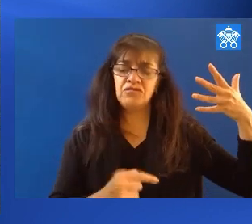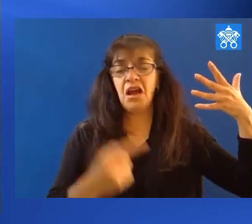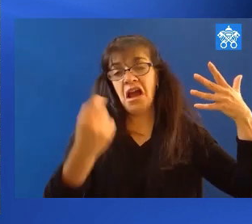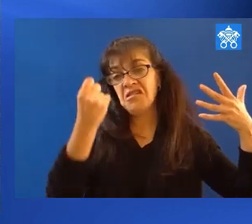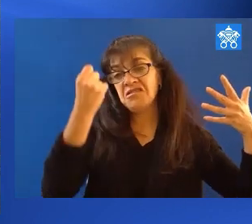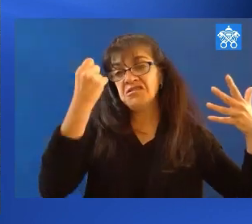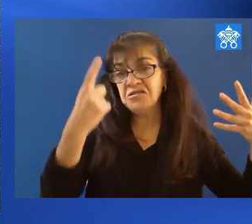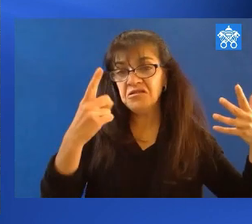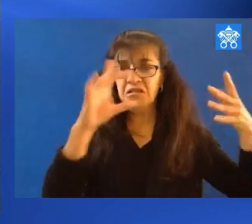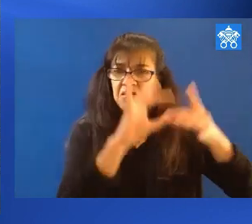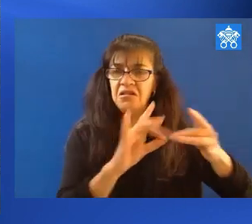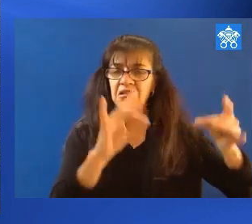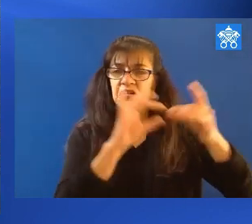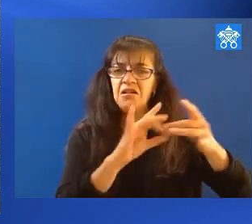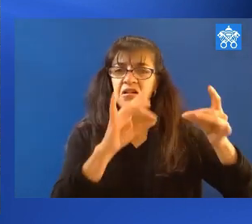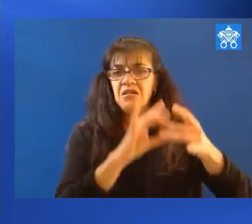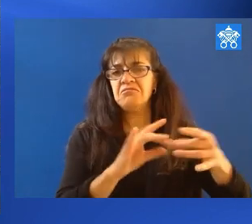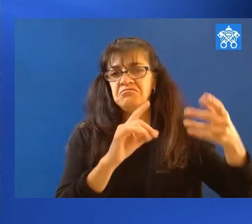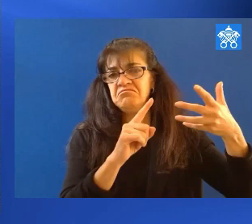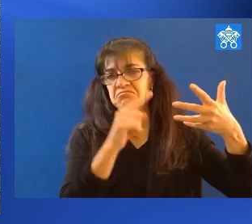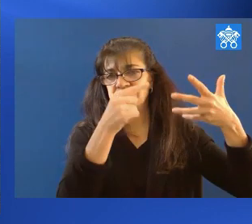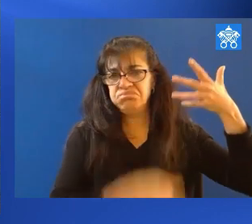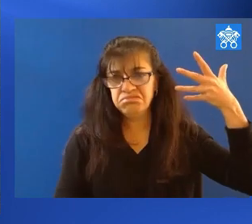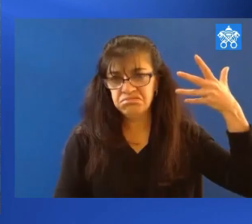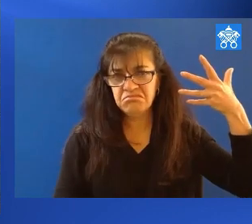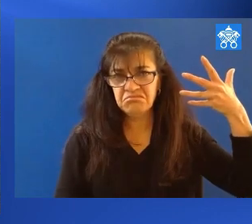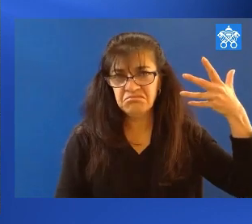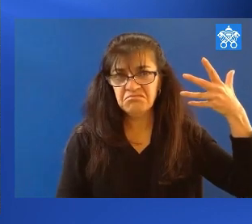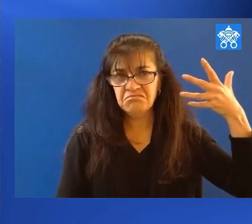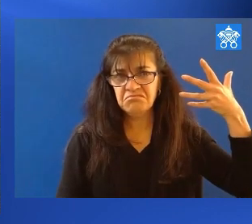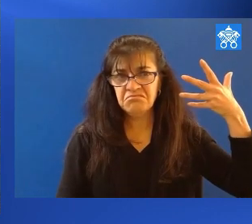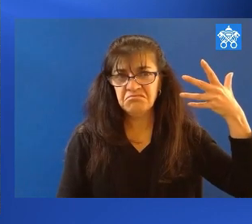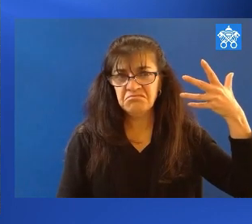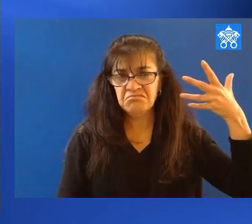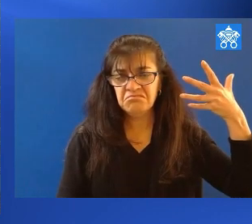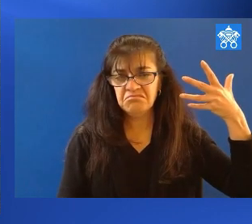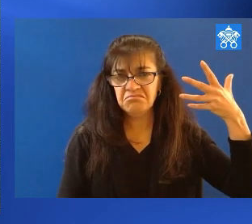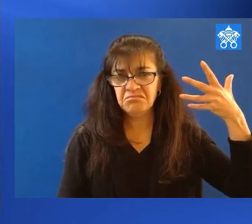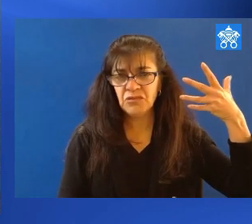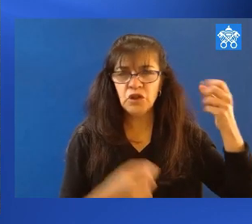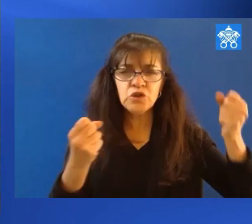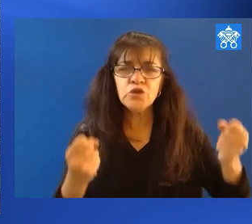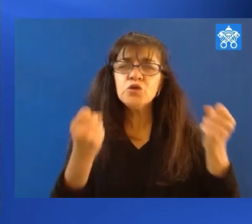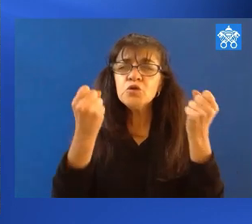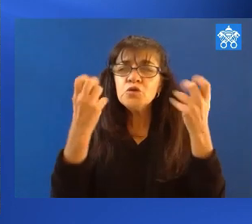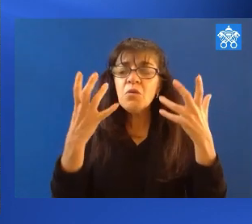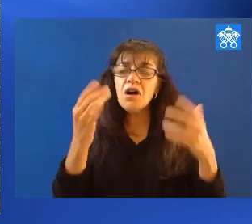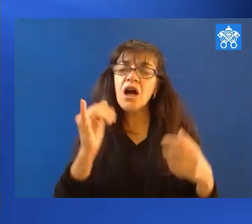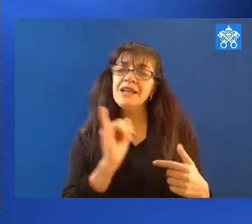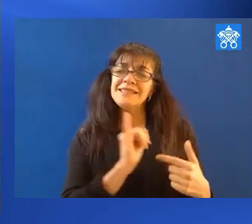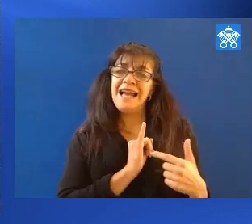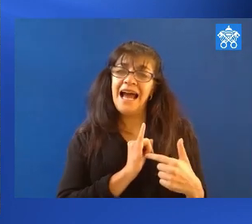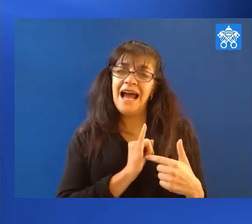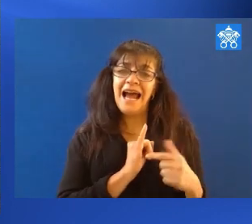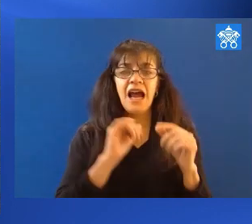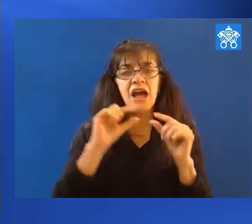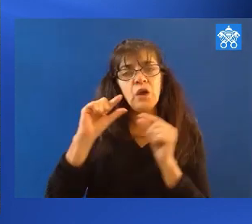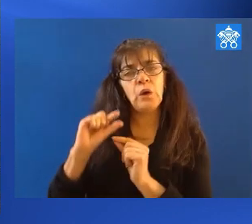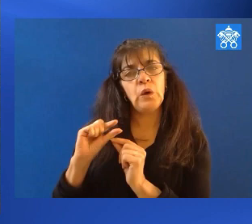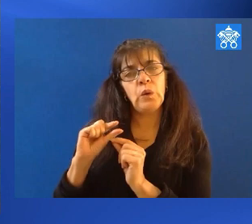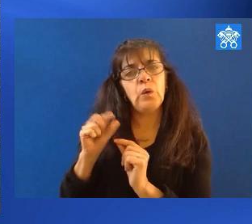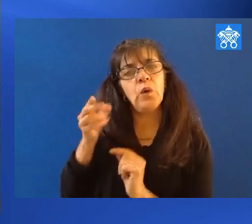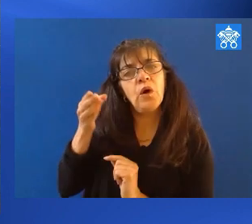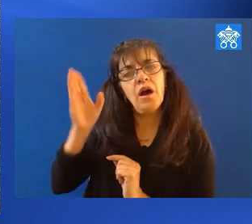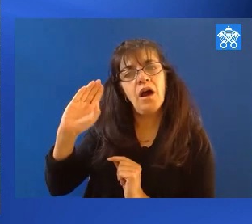understood it, before you and so on. Where there is too much I, there is too little